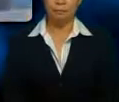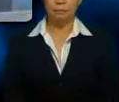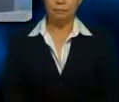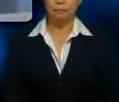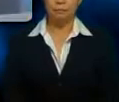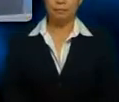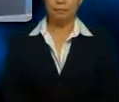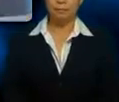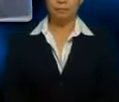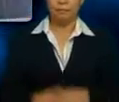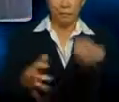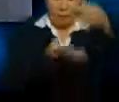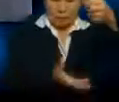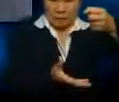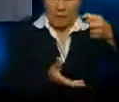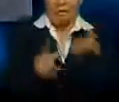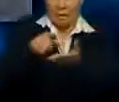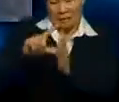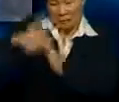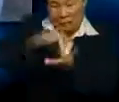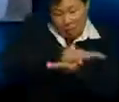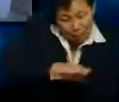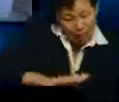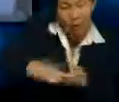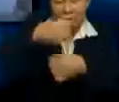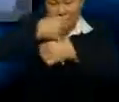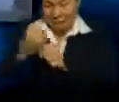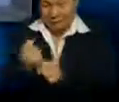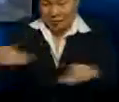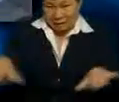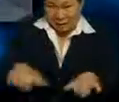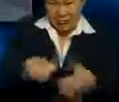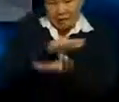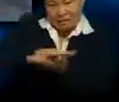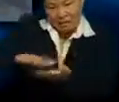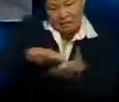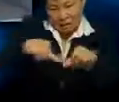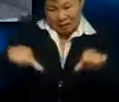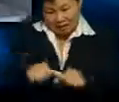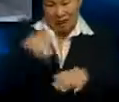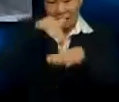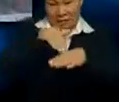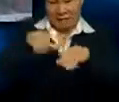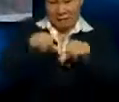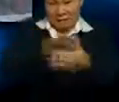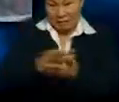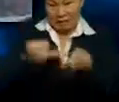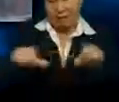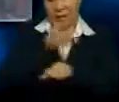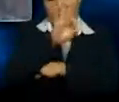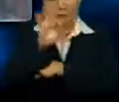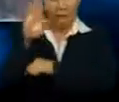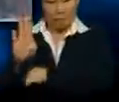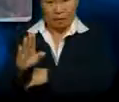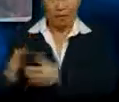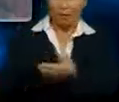The bunches will then be sterilized. This will be done at the sterilization area. The FFB from the ram will be loaded